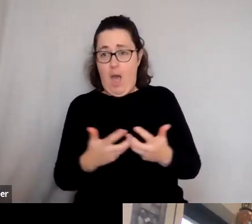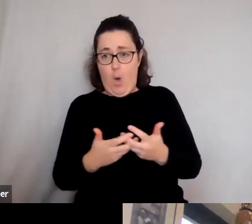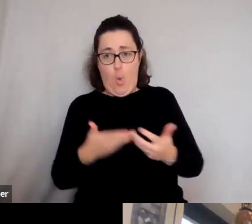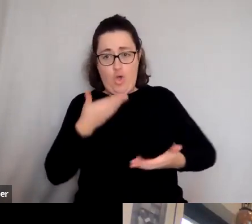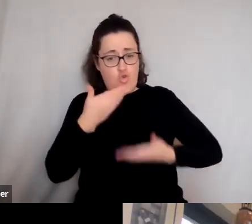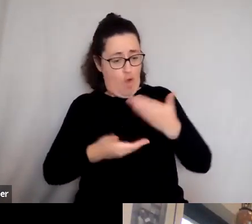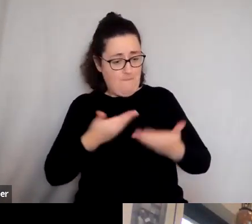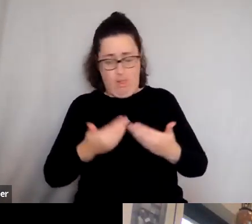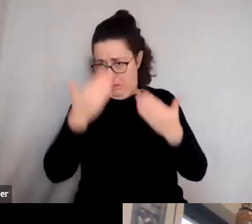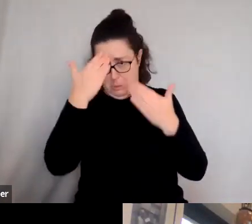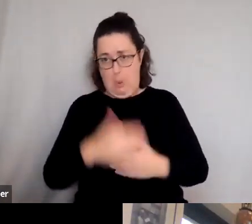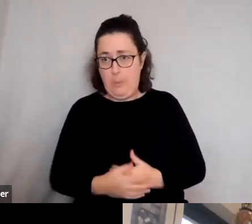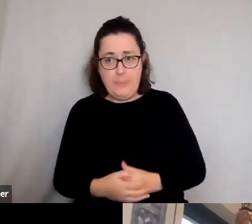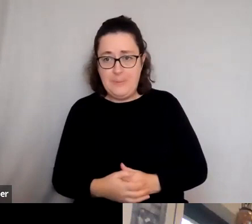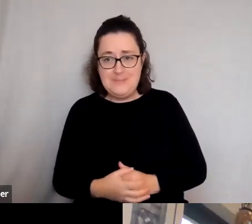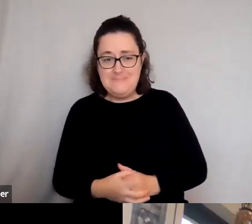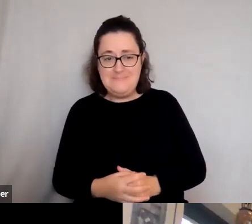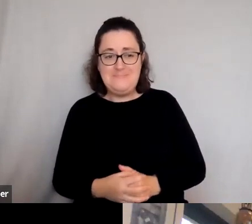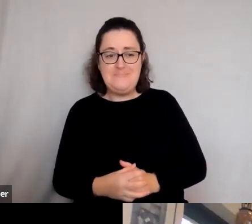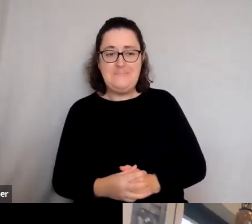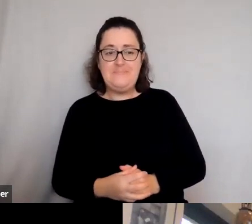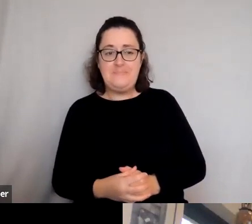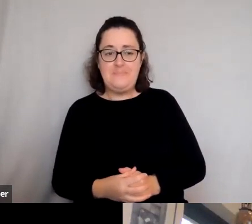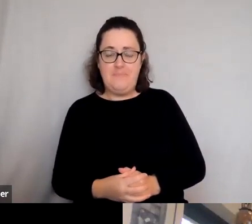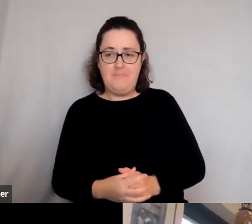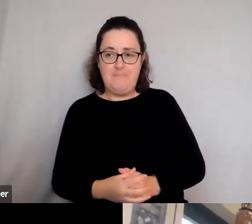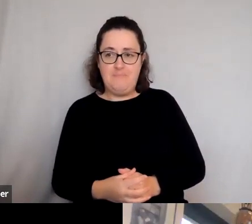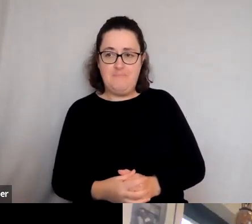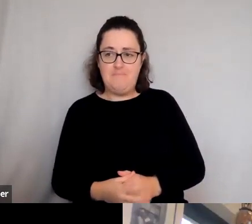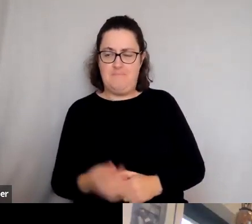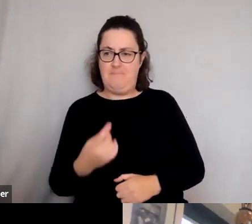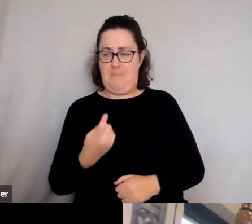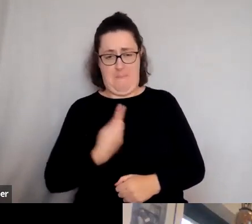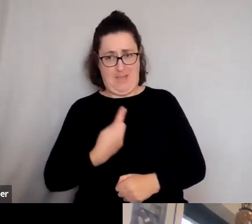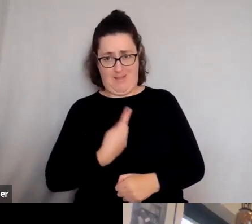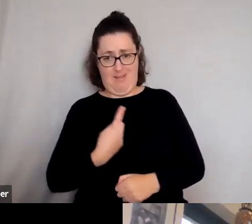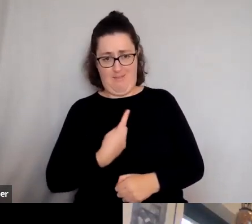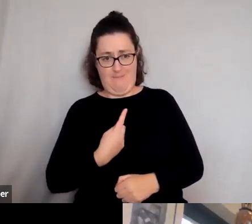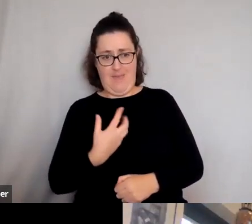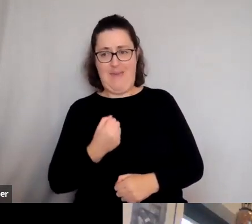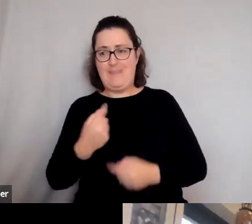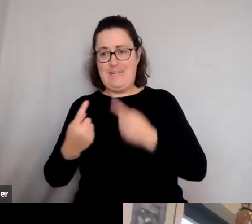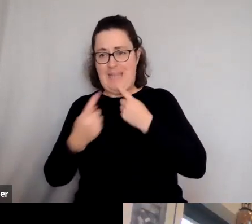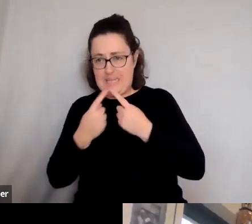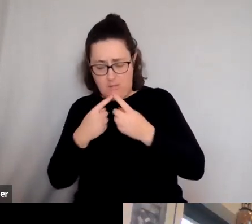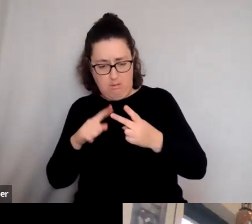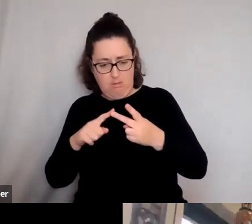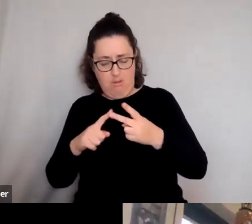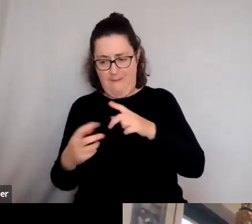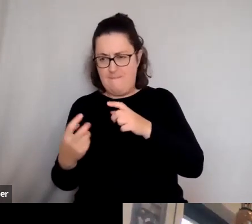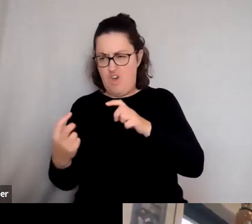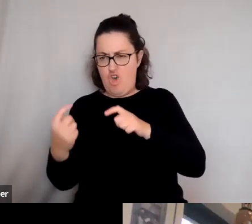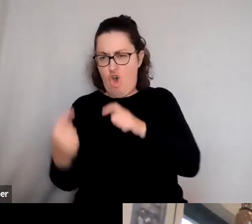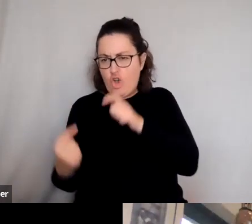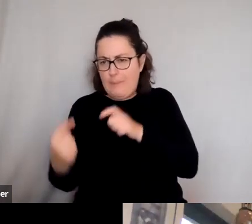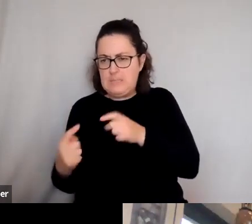novel. You know, I think, you know, what I've got is I've got, you I've got some data, and I've got some arguments. And sometimes I've